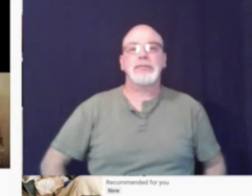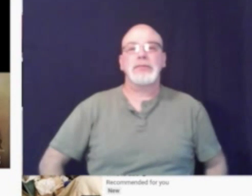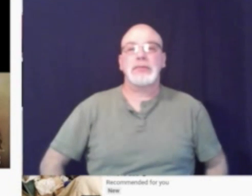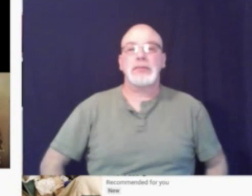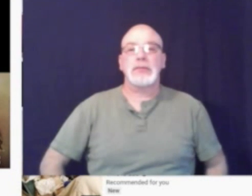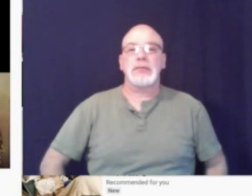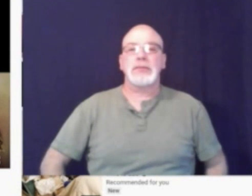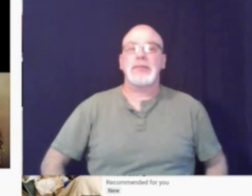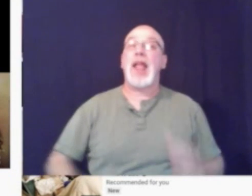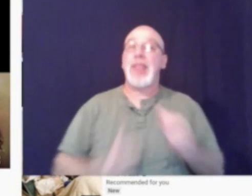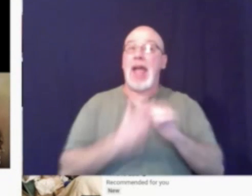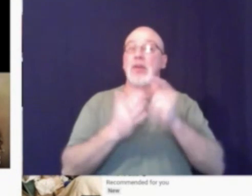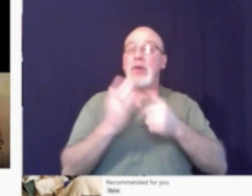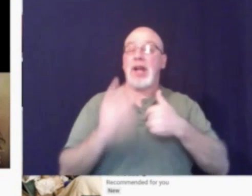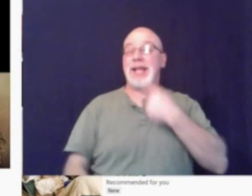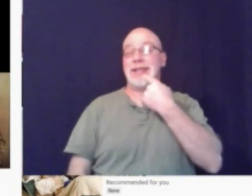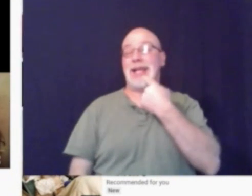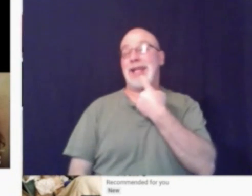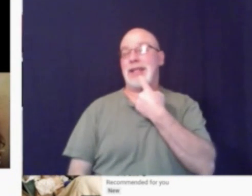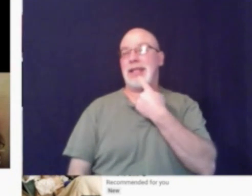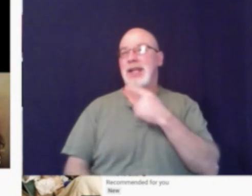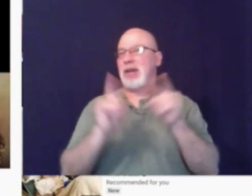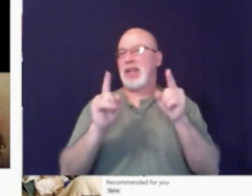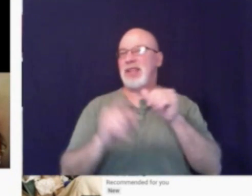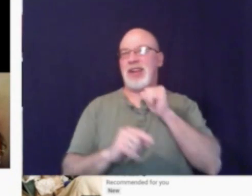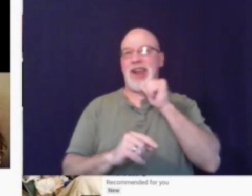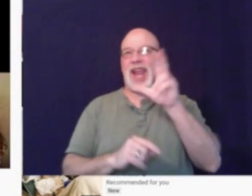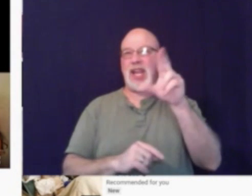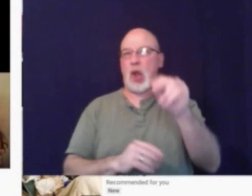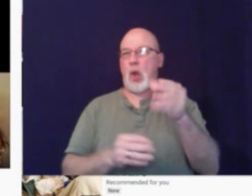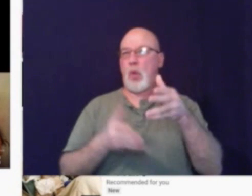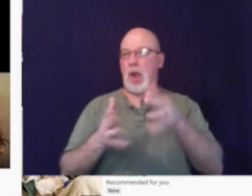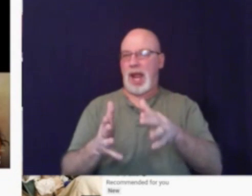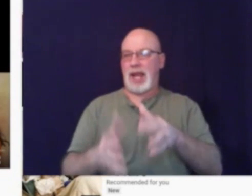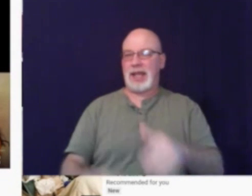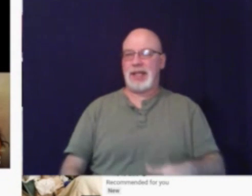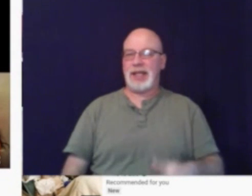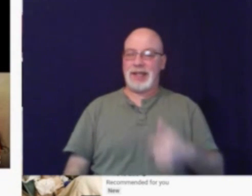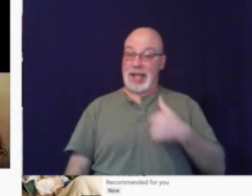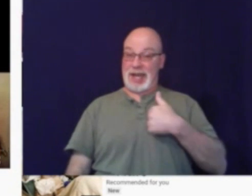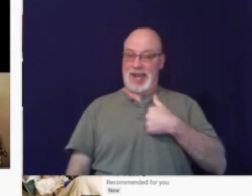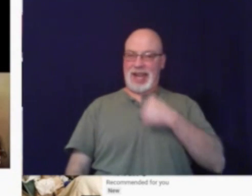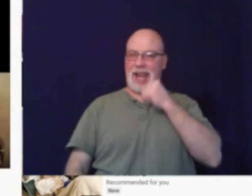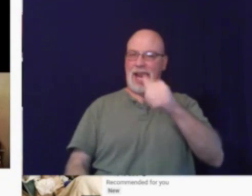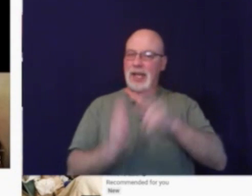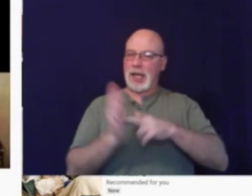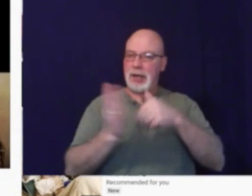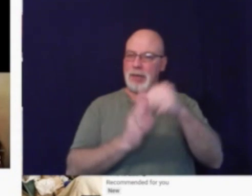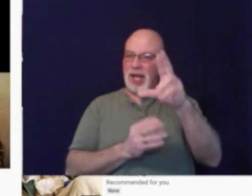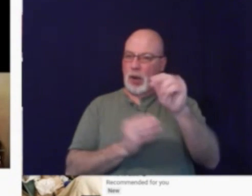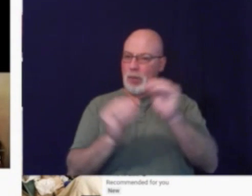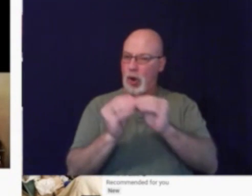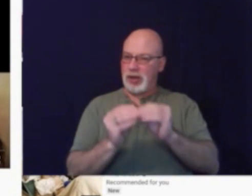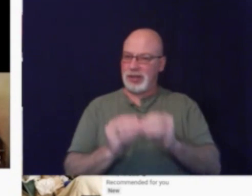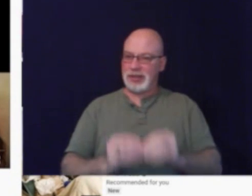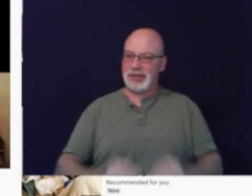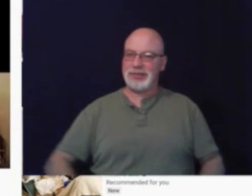That's what I say. But there ain't no way that I ain't gonna paint no more.